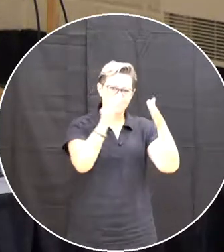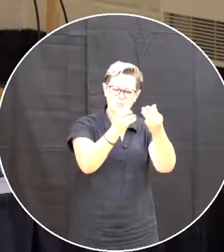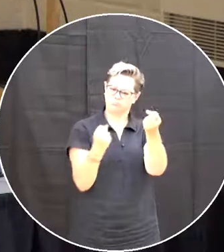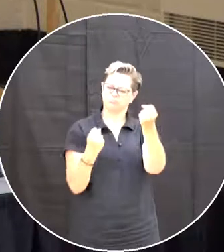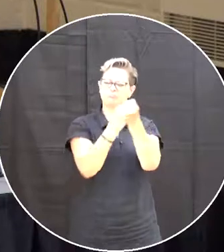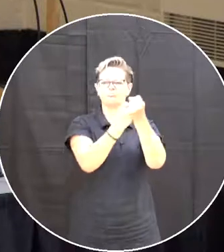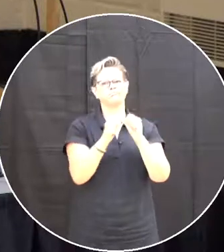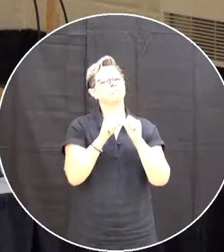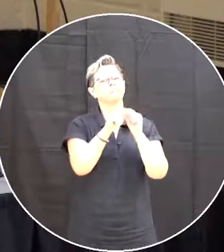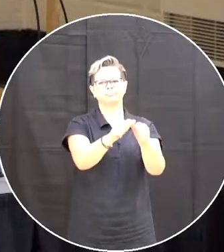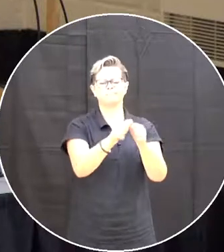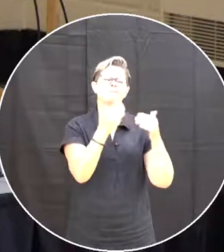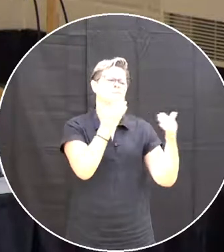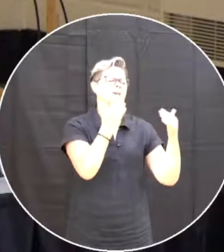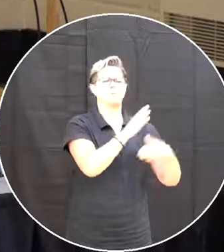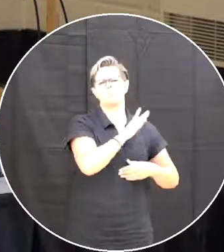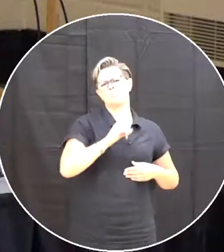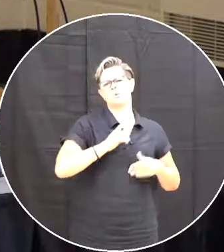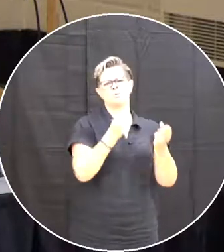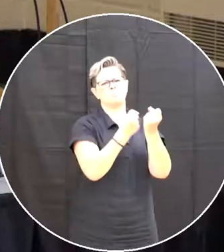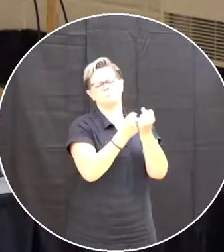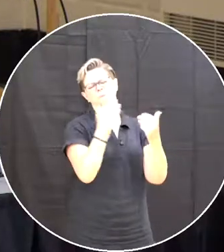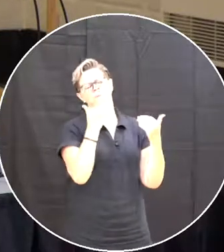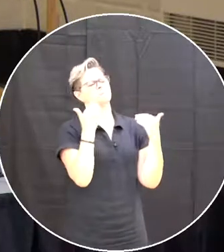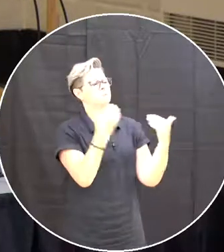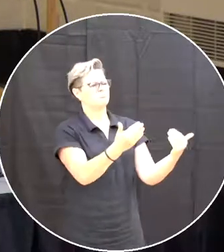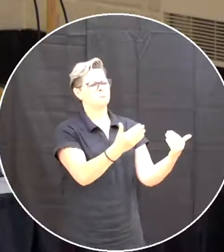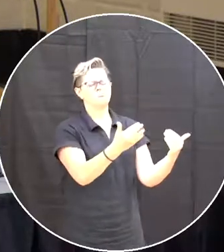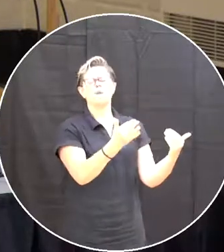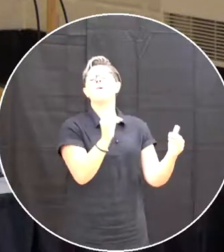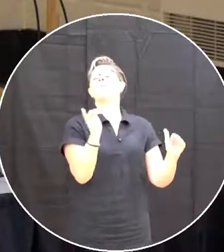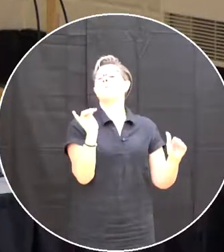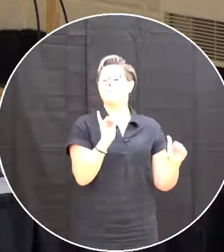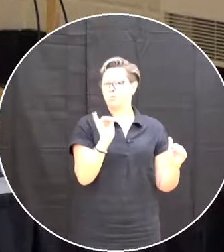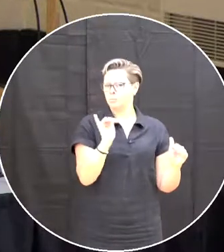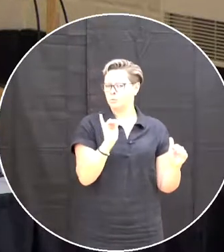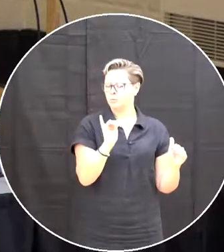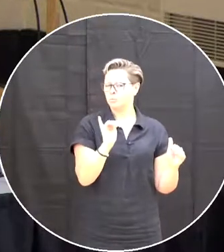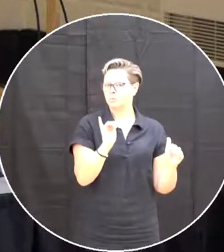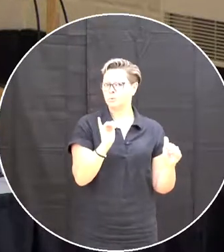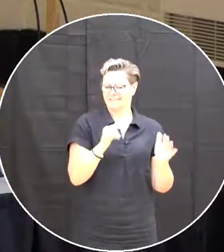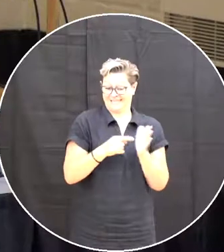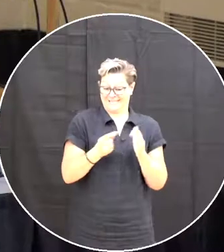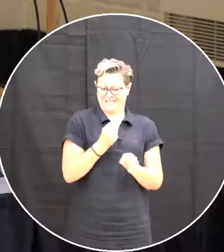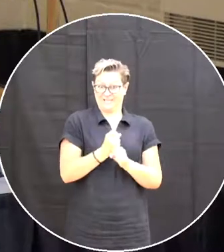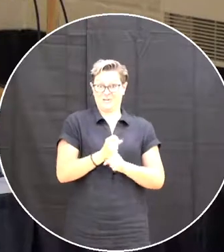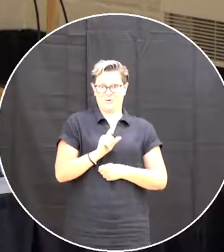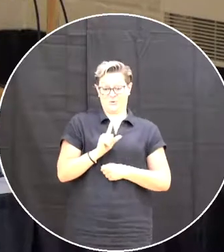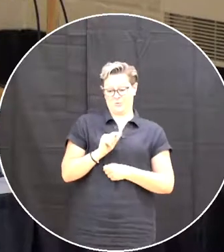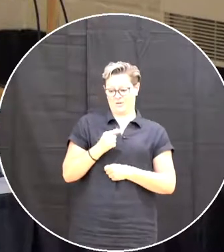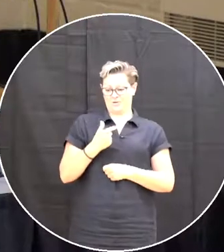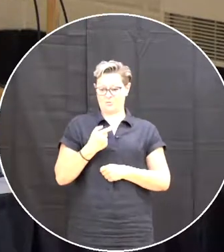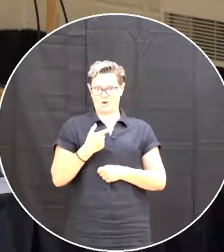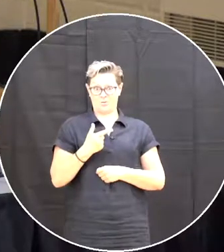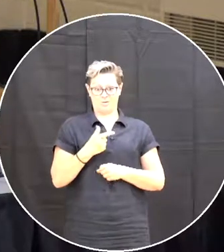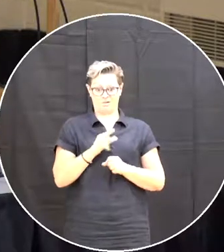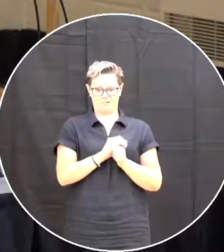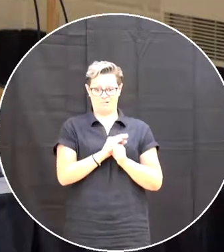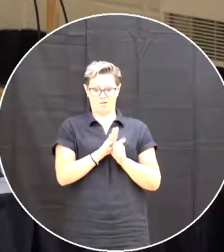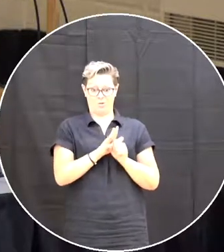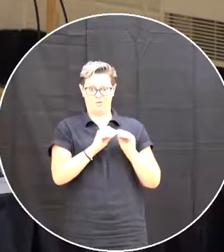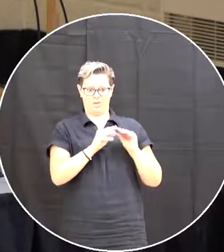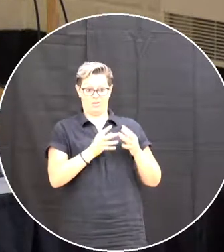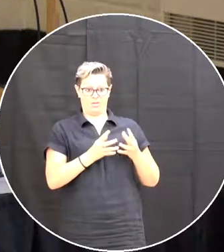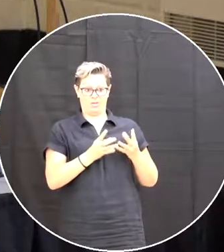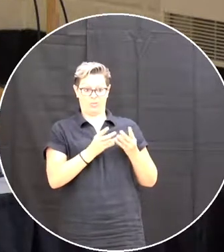board support Um And if I can conclude as well Uh This year Uh Coming out of a pandemic Has